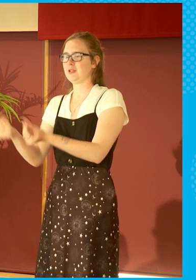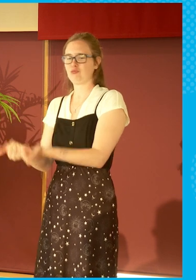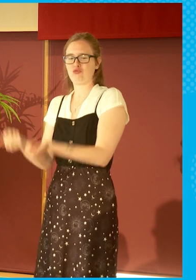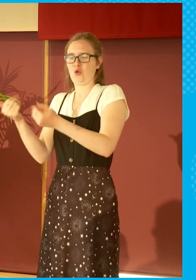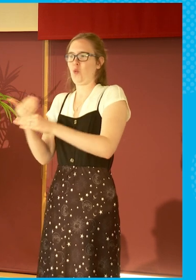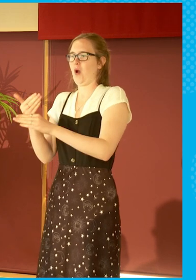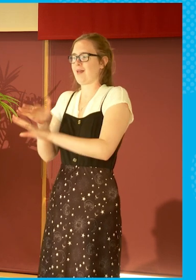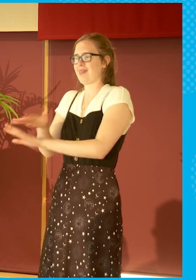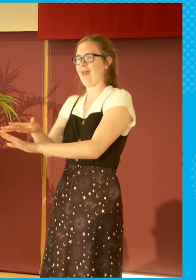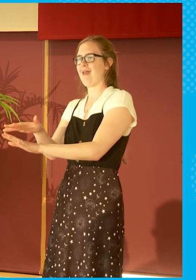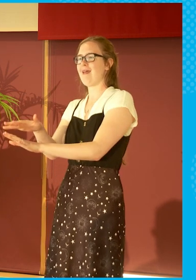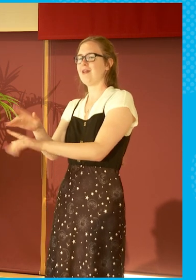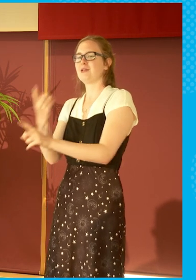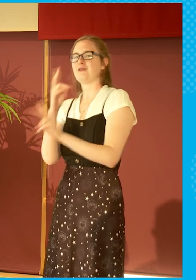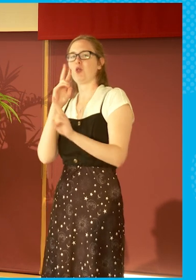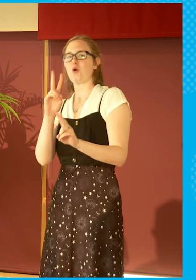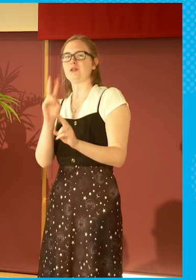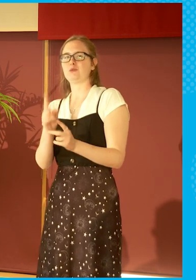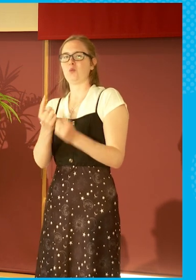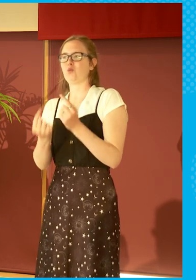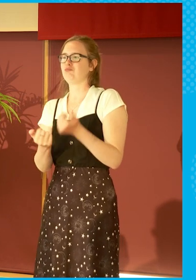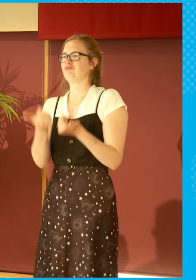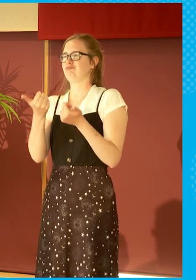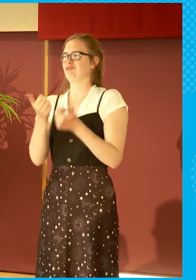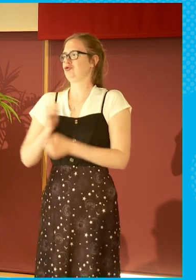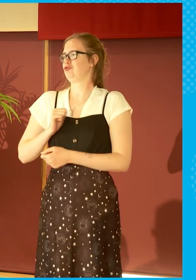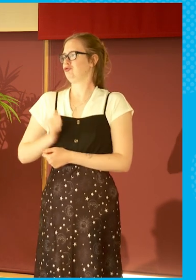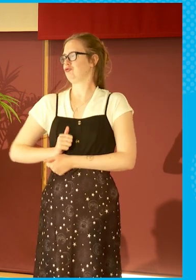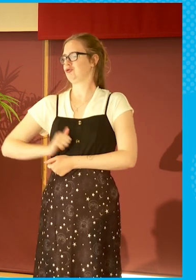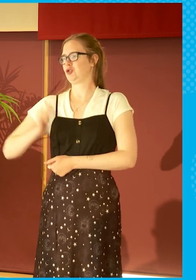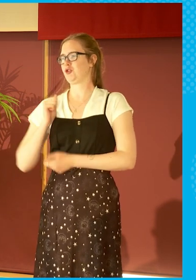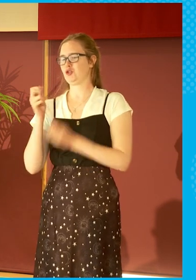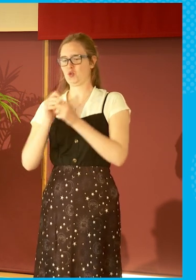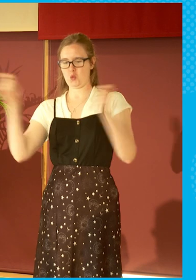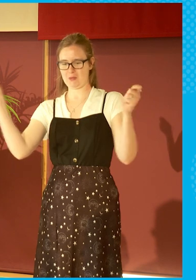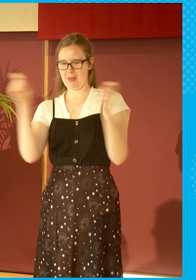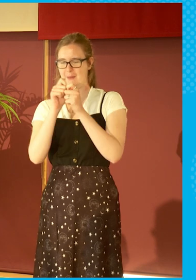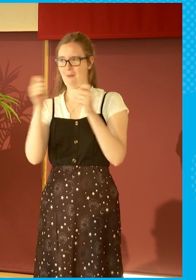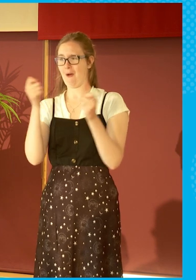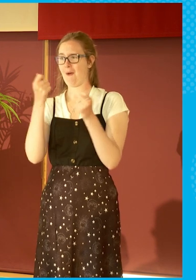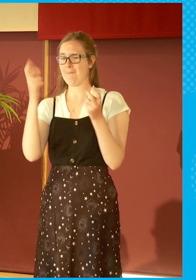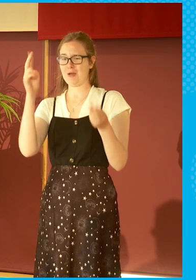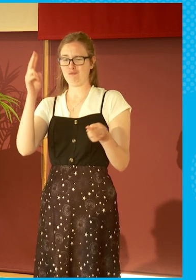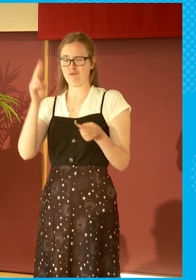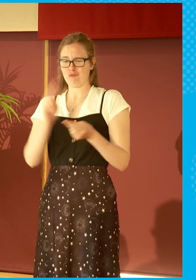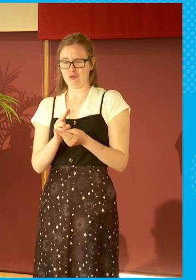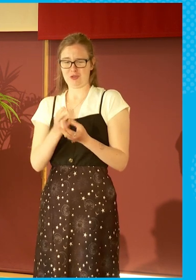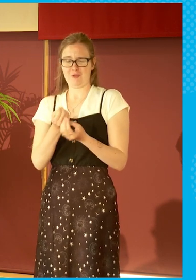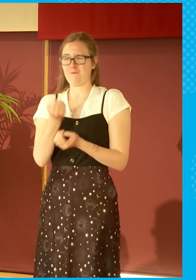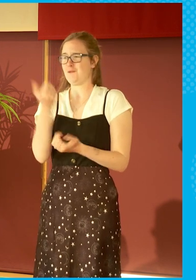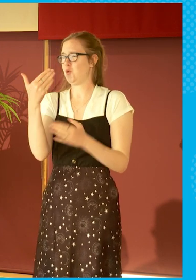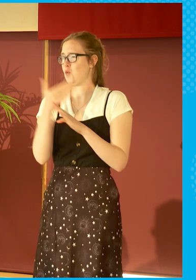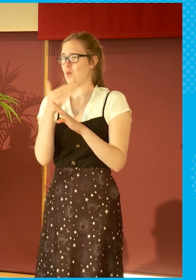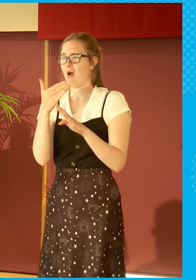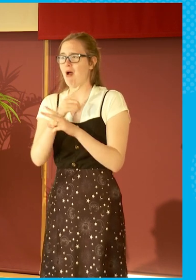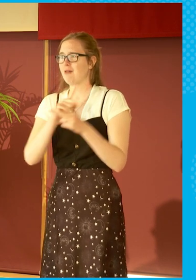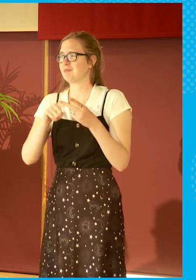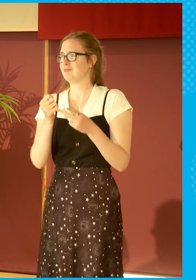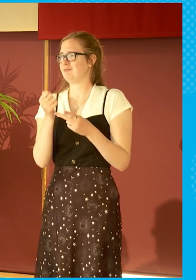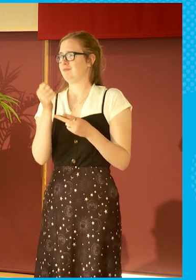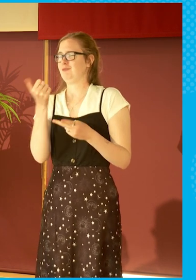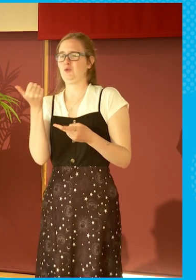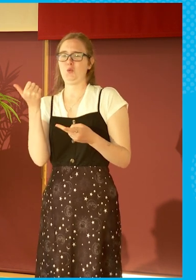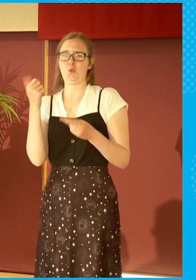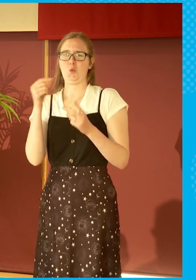in it. When you look at once great Scottish newspapers, reduced to so much churn, very few jobs, people, mass exodus for